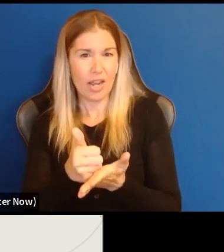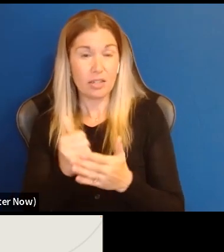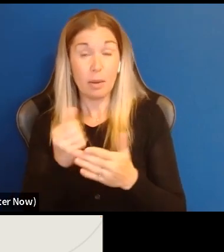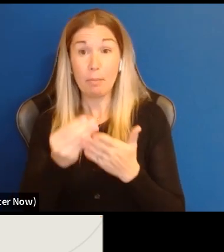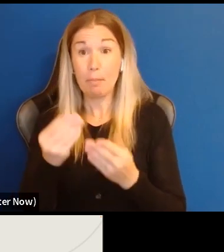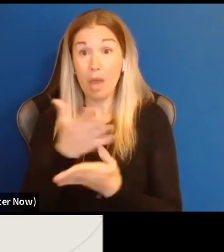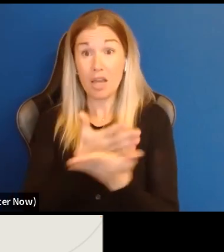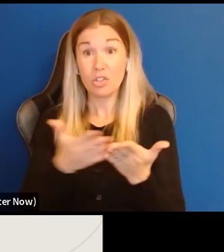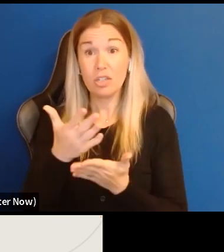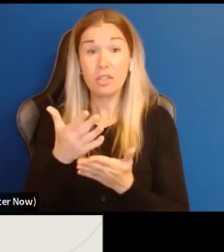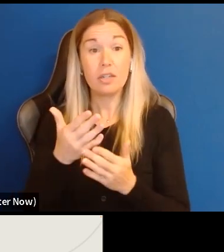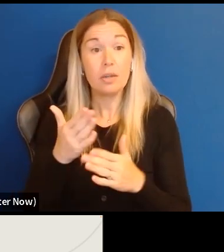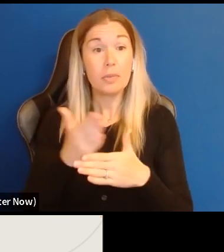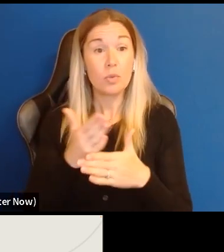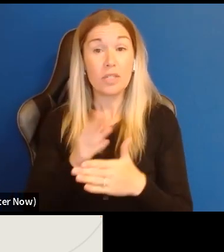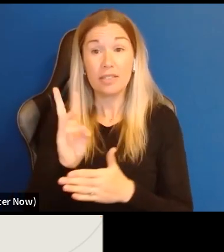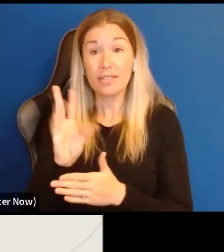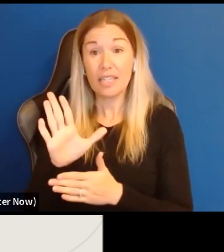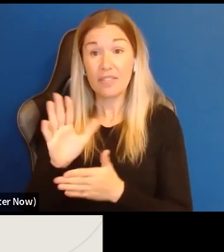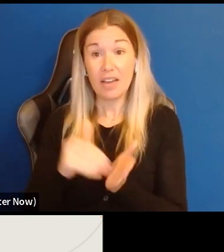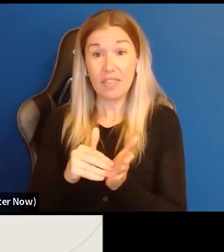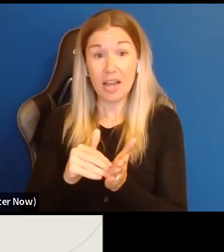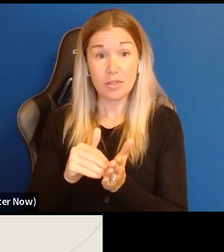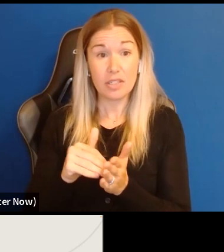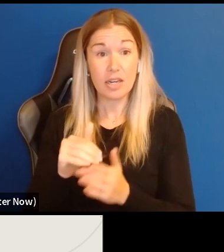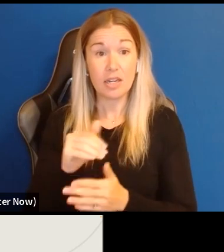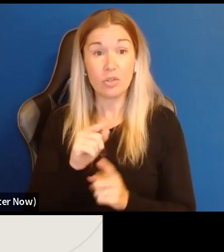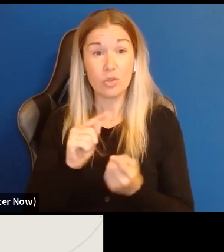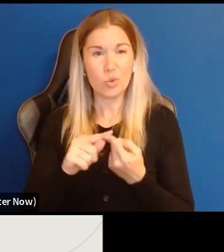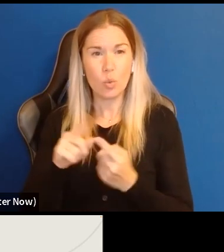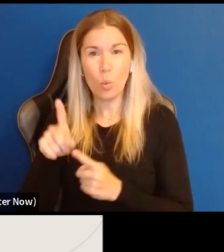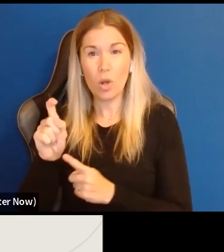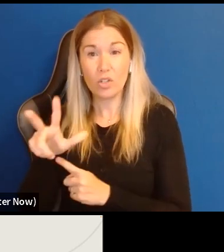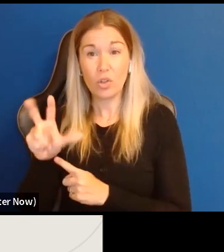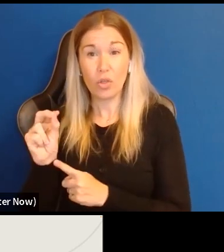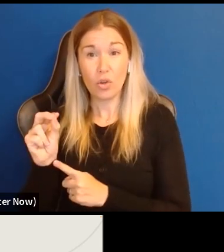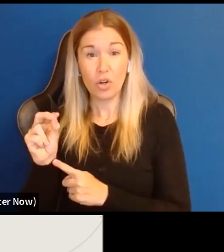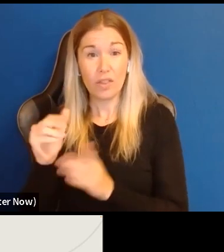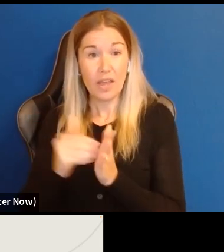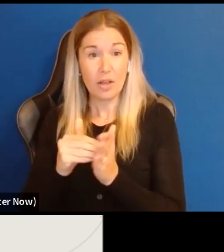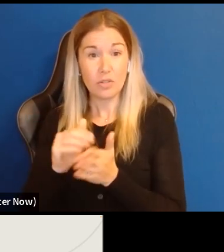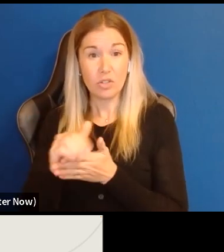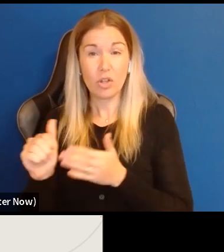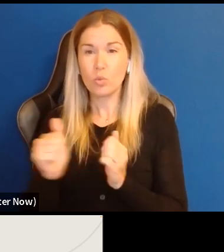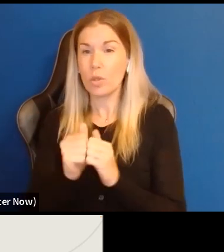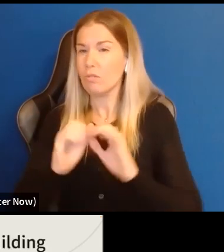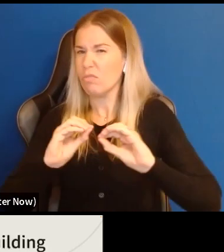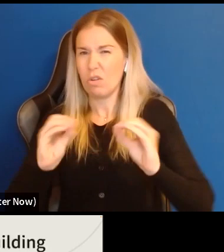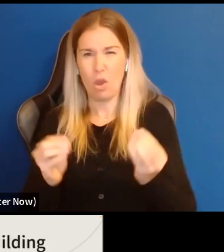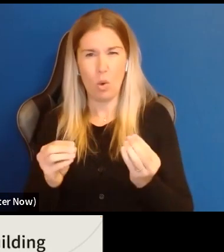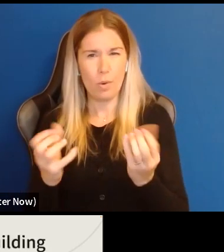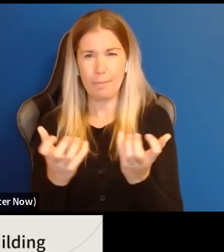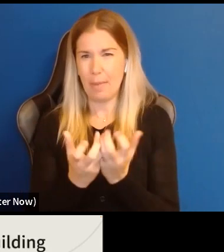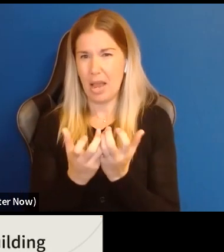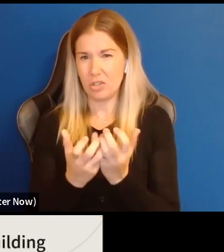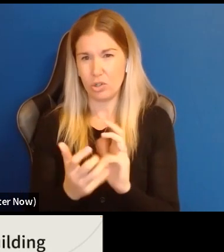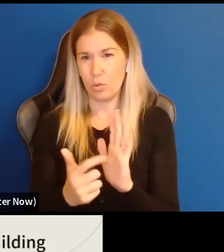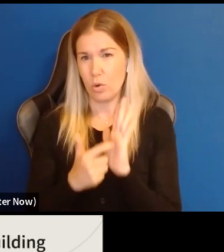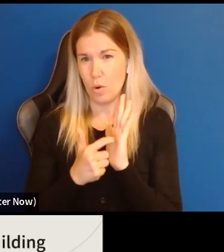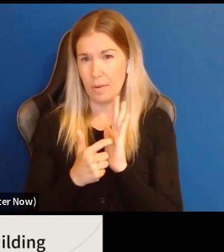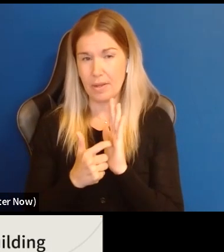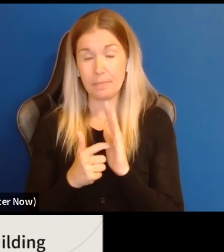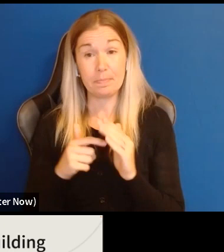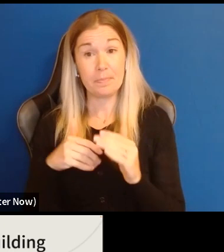$65,000 and $130,000 with no matching requirement there. Next. Awesome.